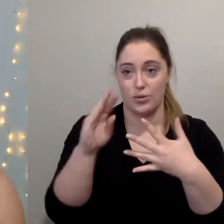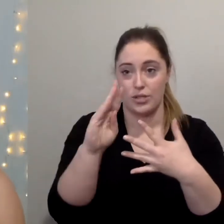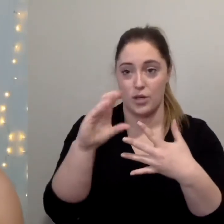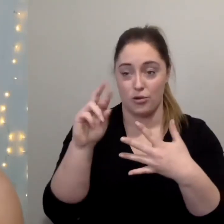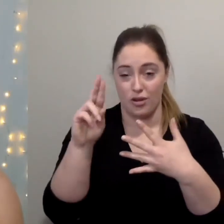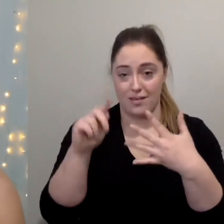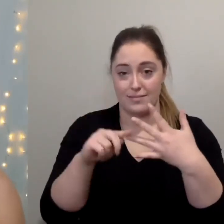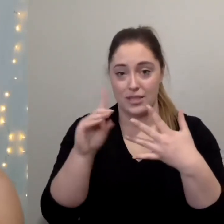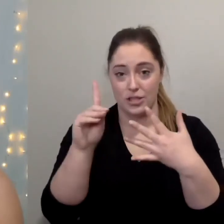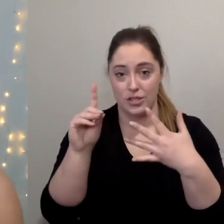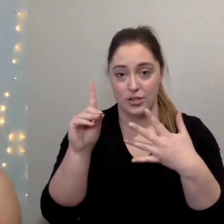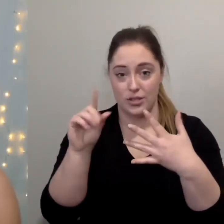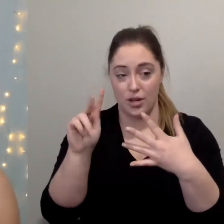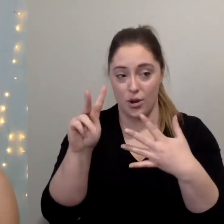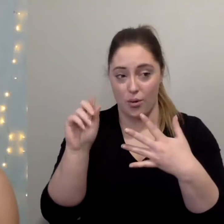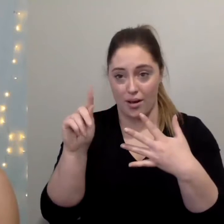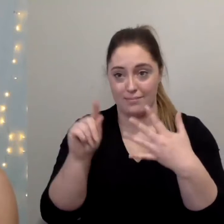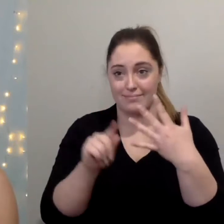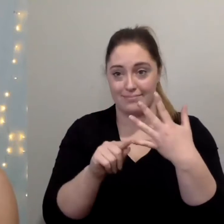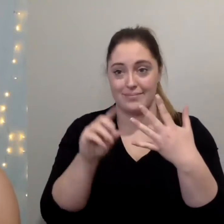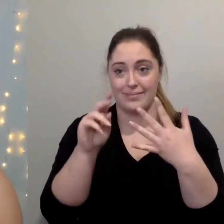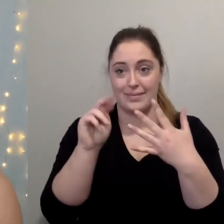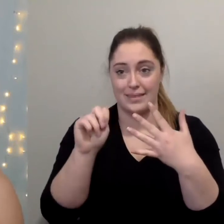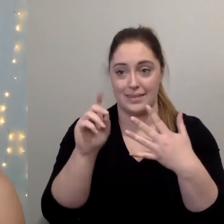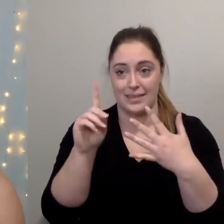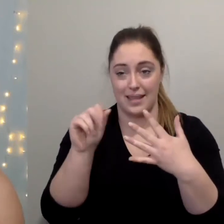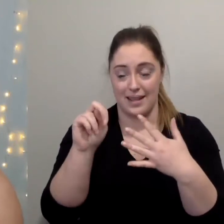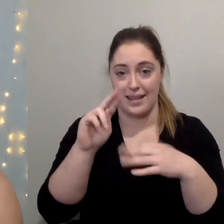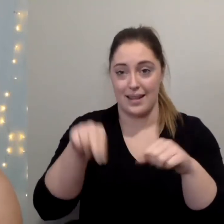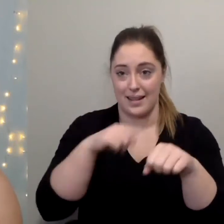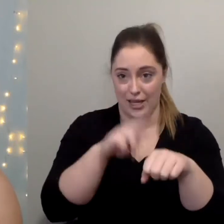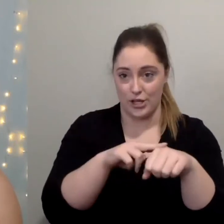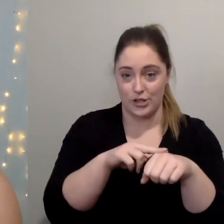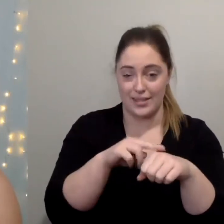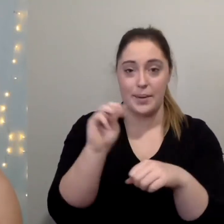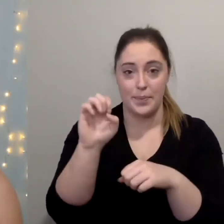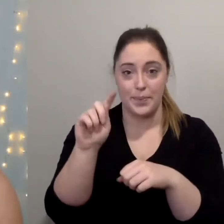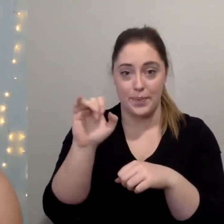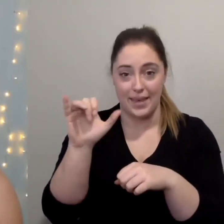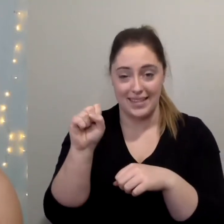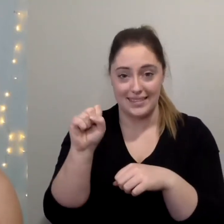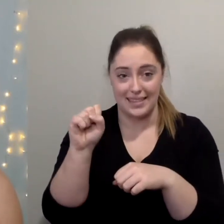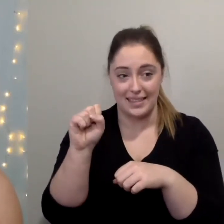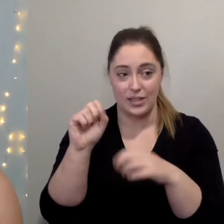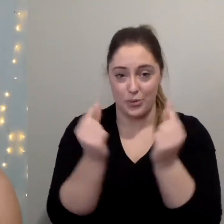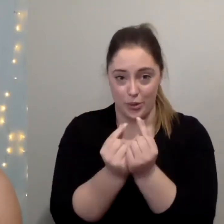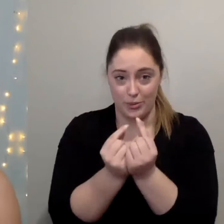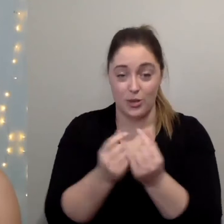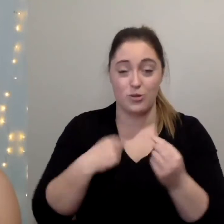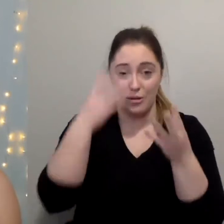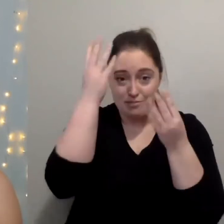that the creative mornings event is recorded by video and photography and will be used on our social media and our websites